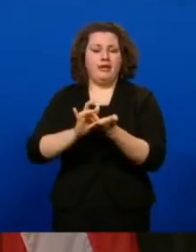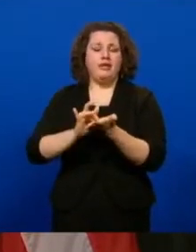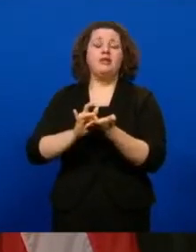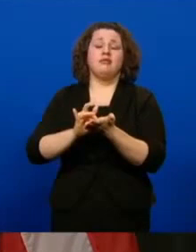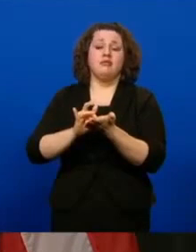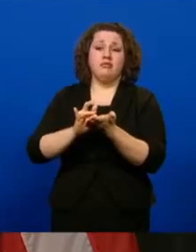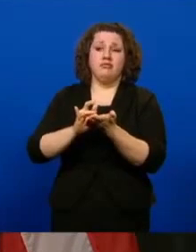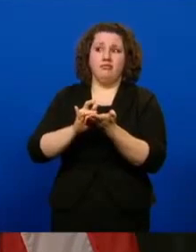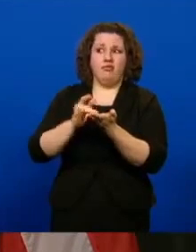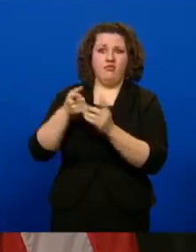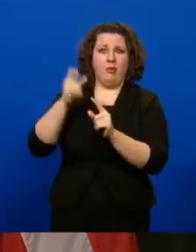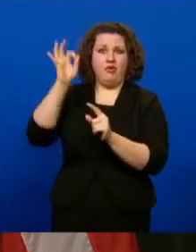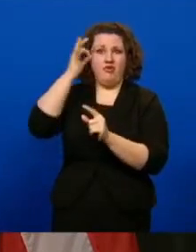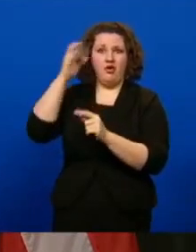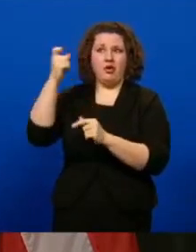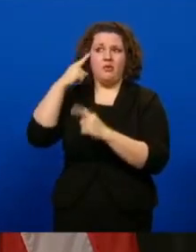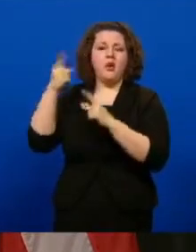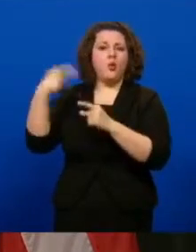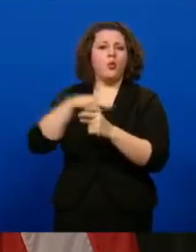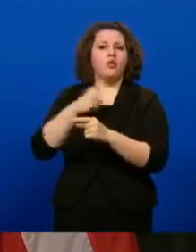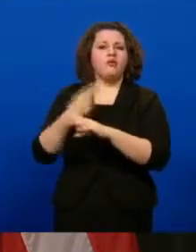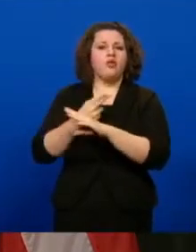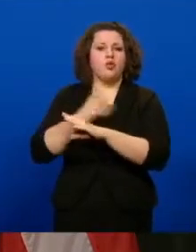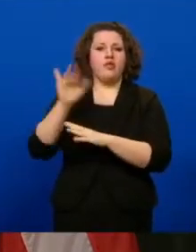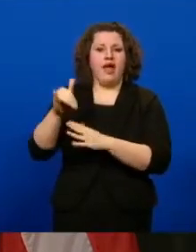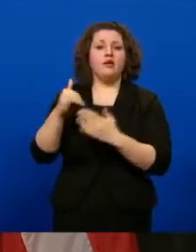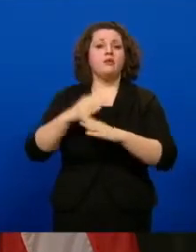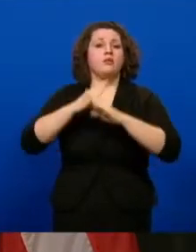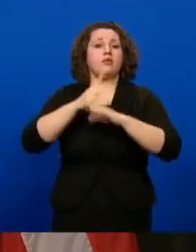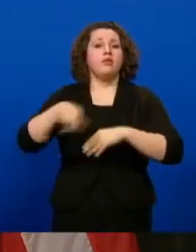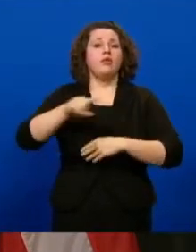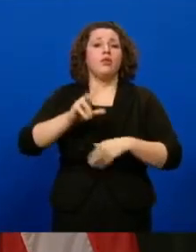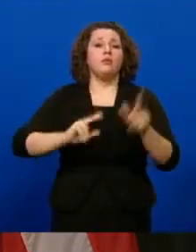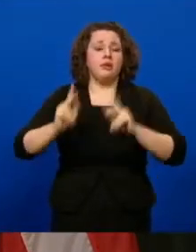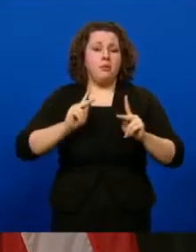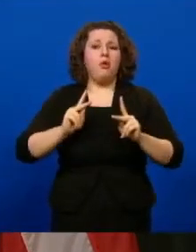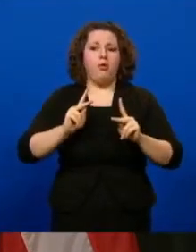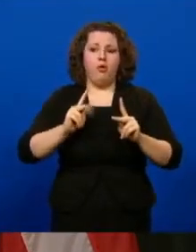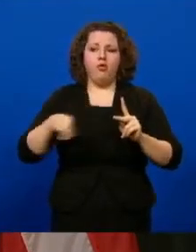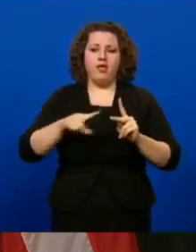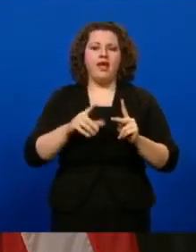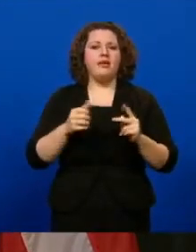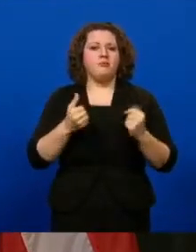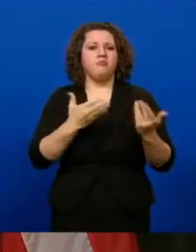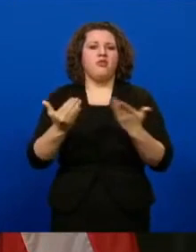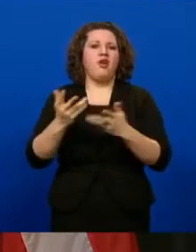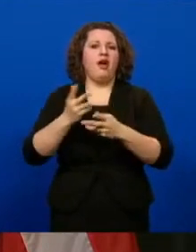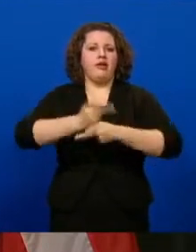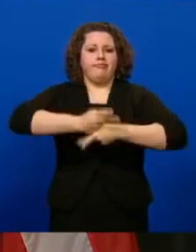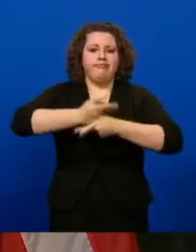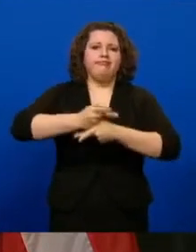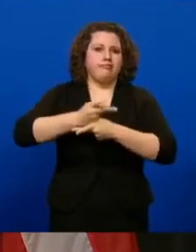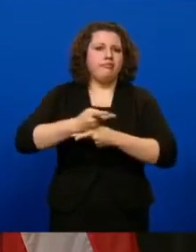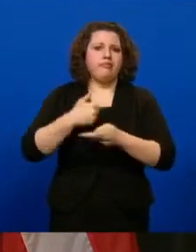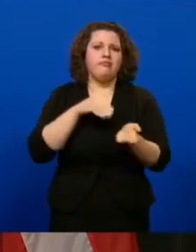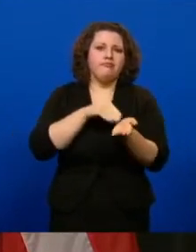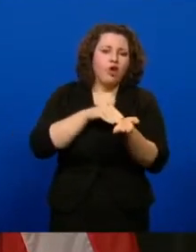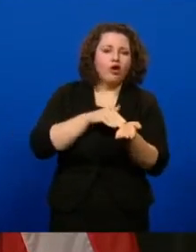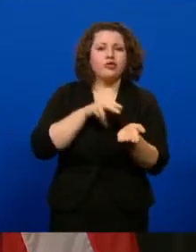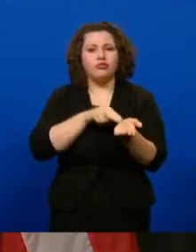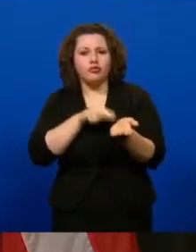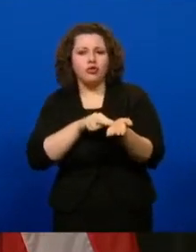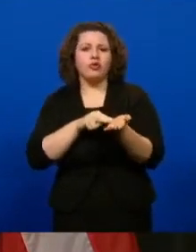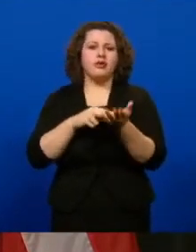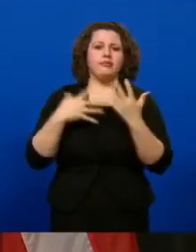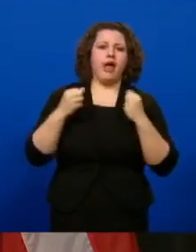allocated by the federal government has been used to protect those who've been providing care for Iowans since the beginning of the pandemic.